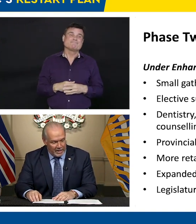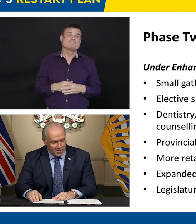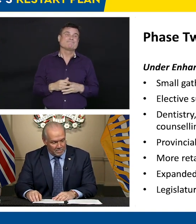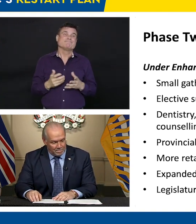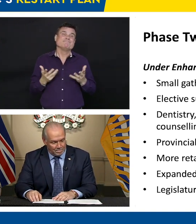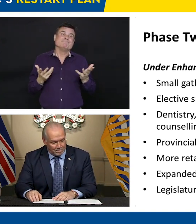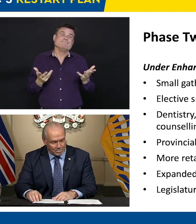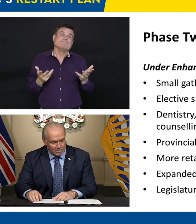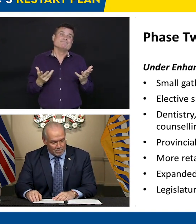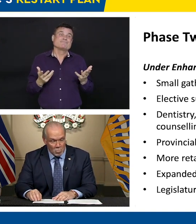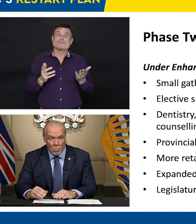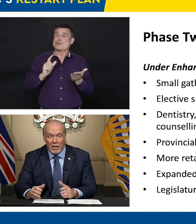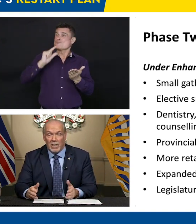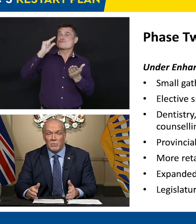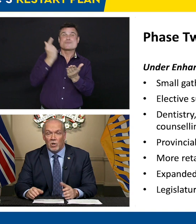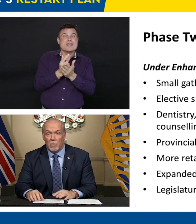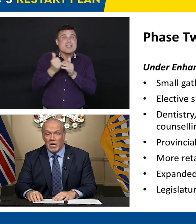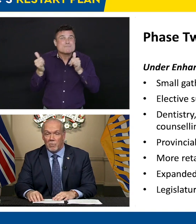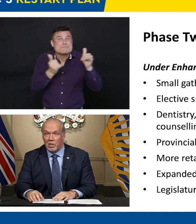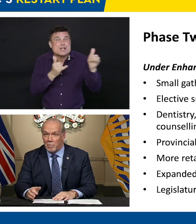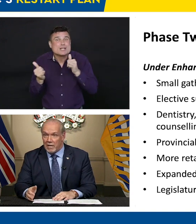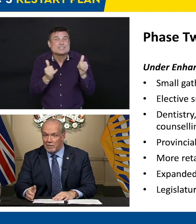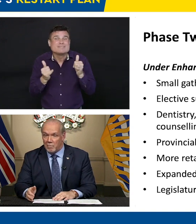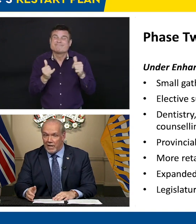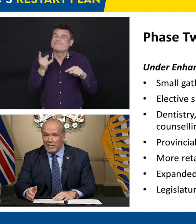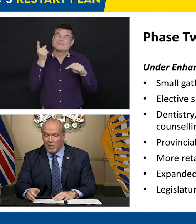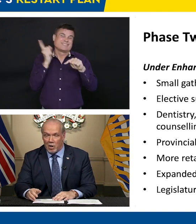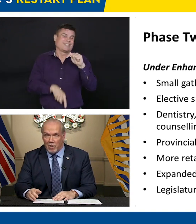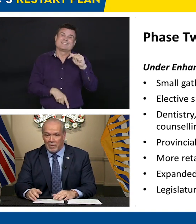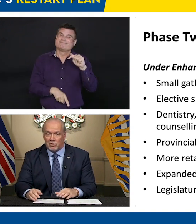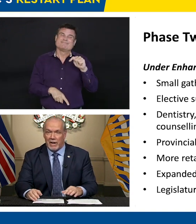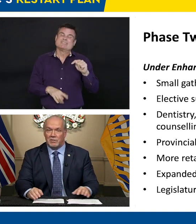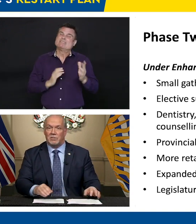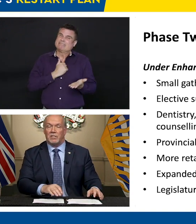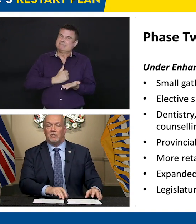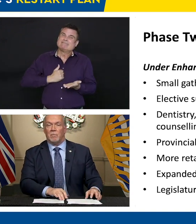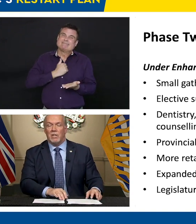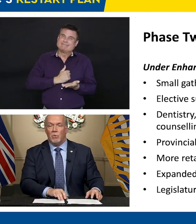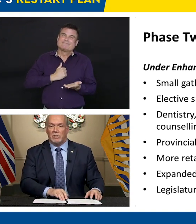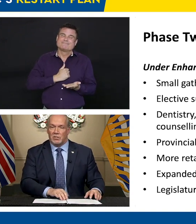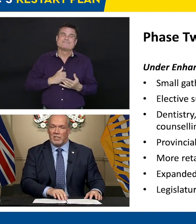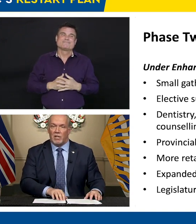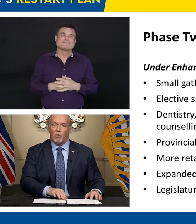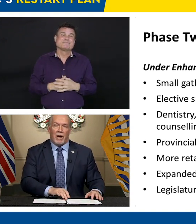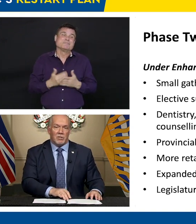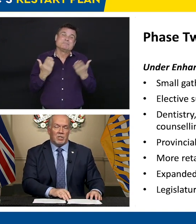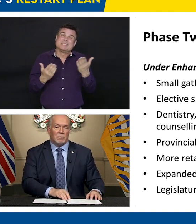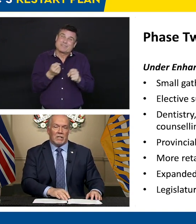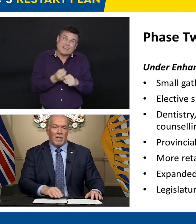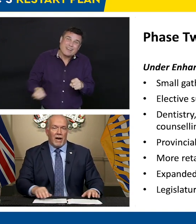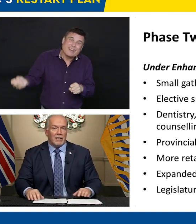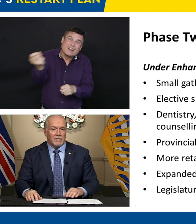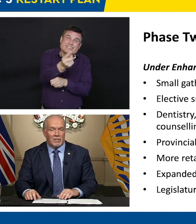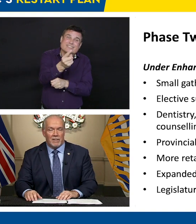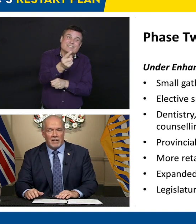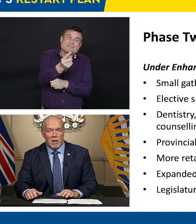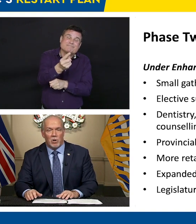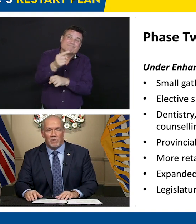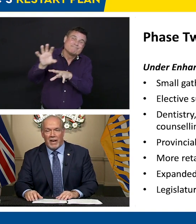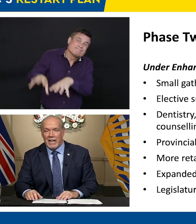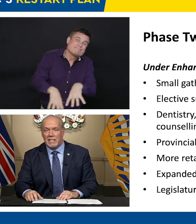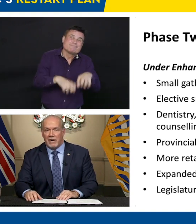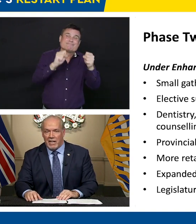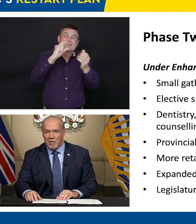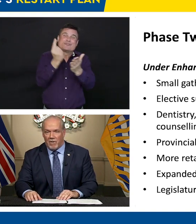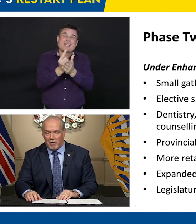12 education. As we open up, we're going to be depending on our public transit system, which has seen a ridership decline in the